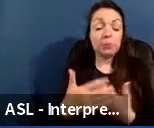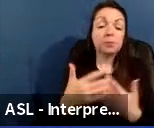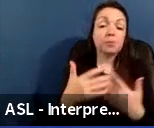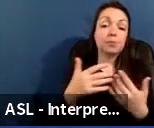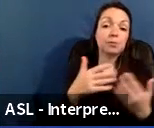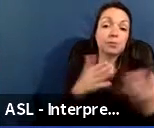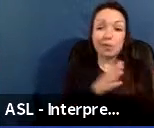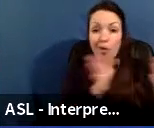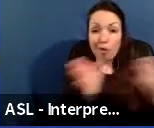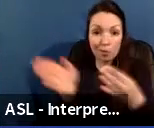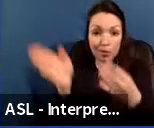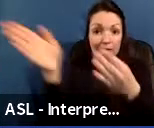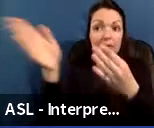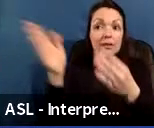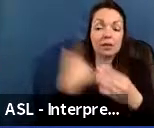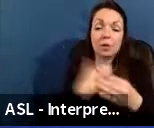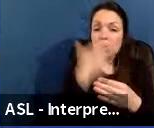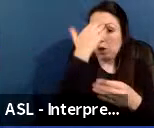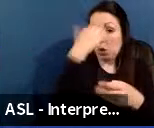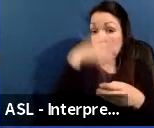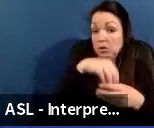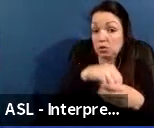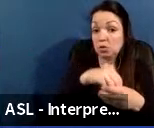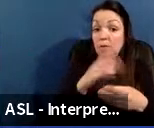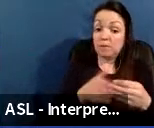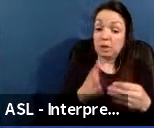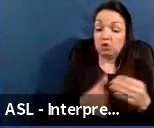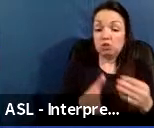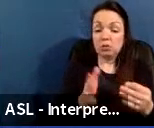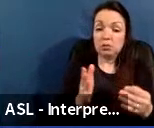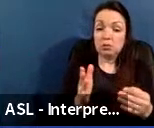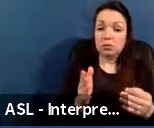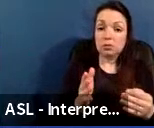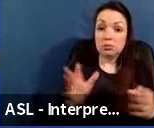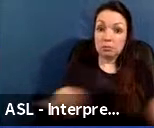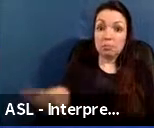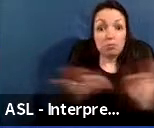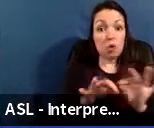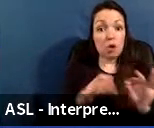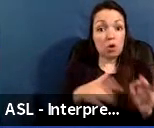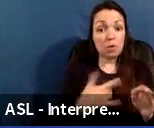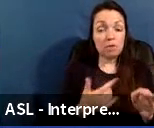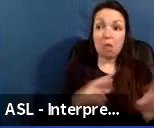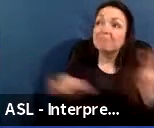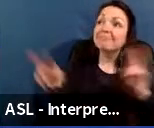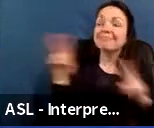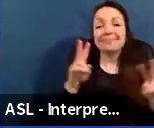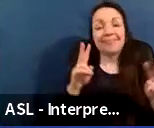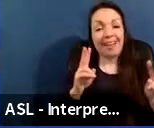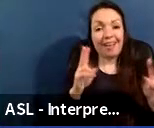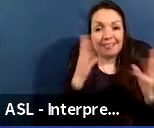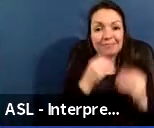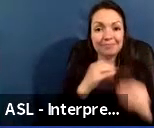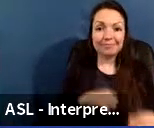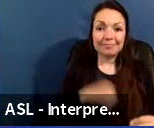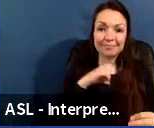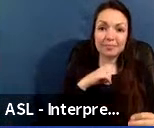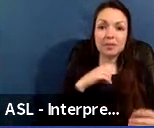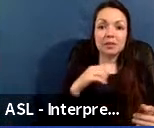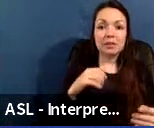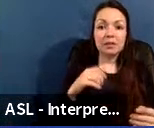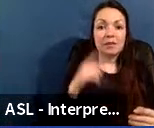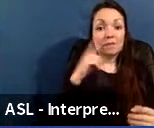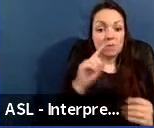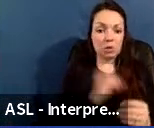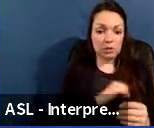And we know that interior finishes are important and provide a sense of pride to us in our schools for our students, staff, and the community.